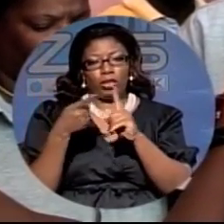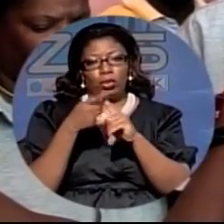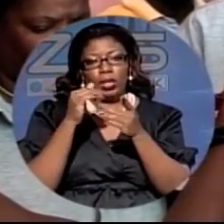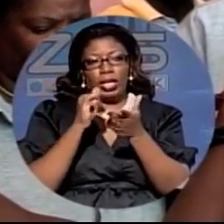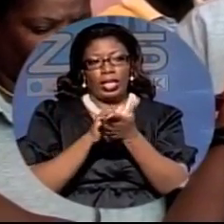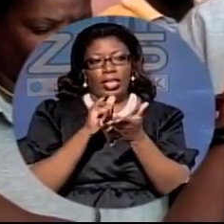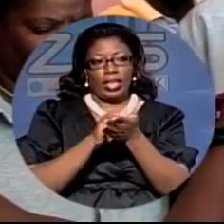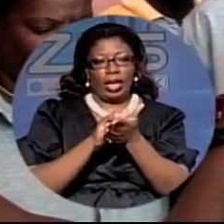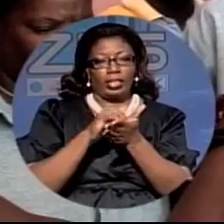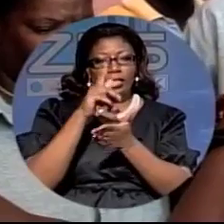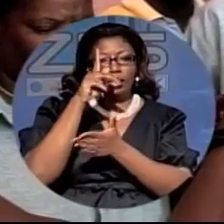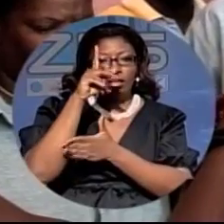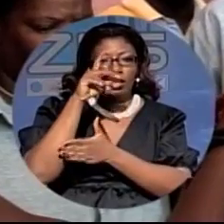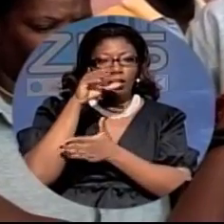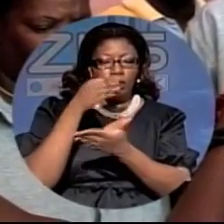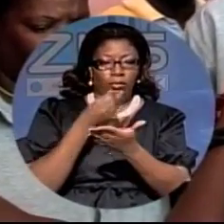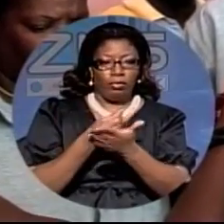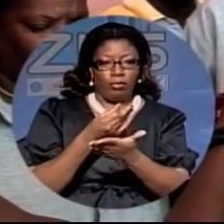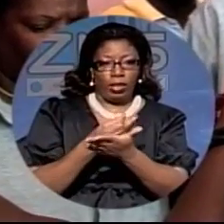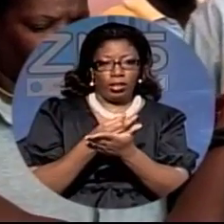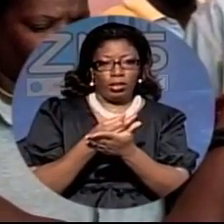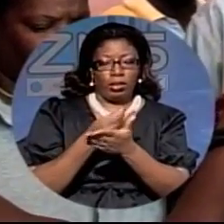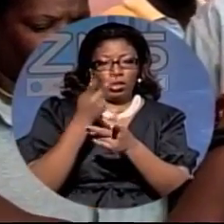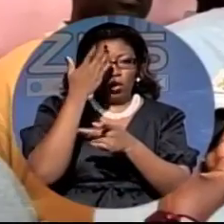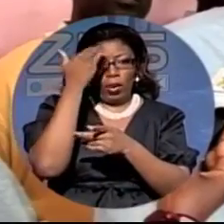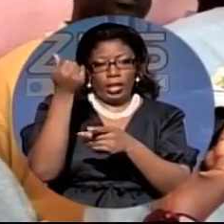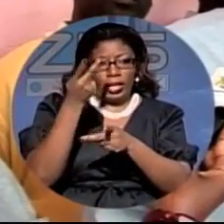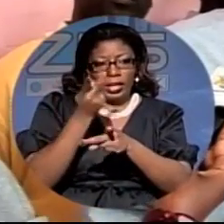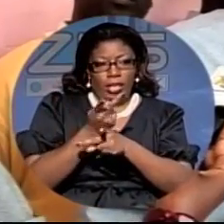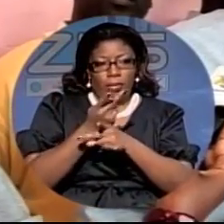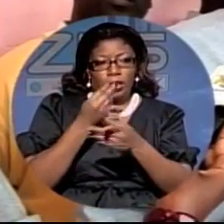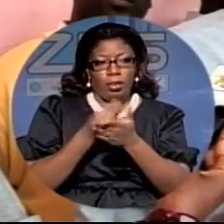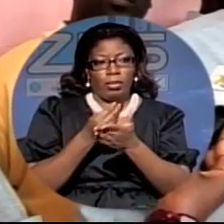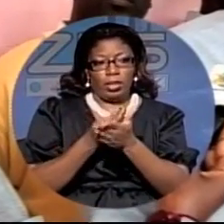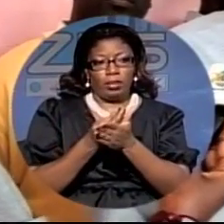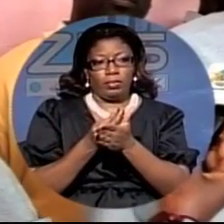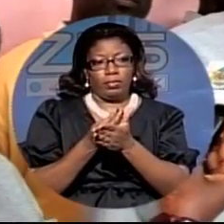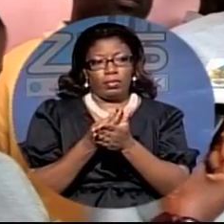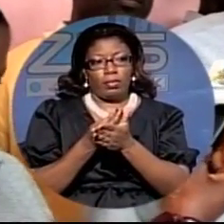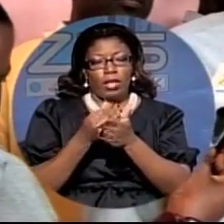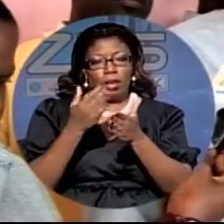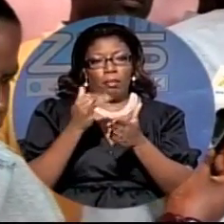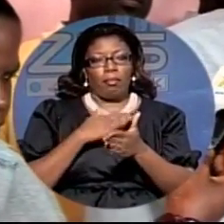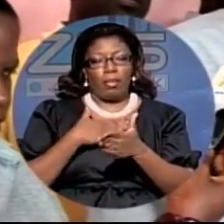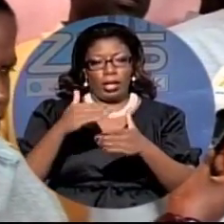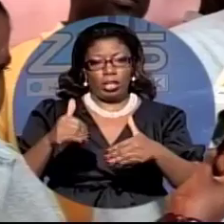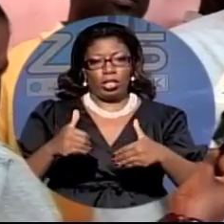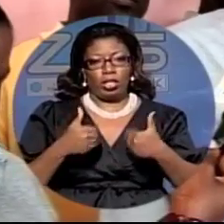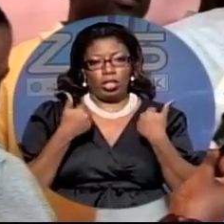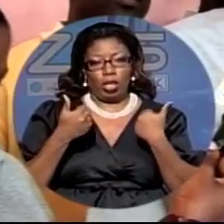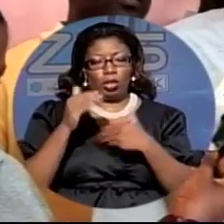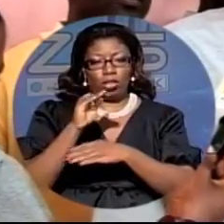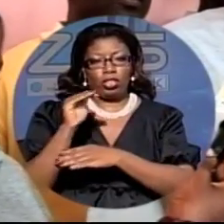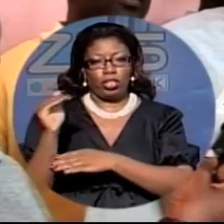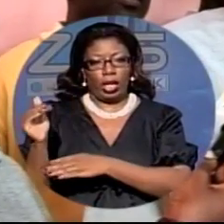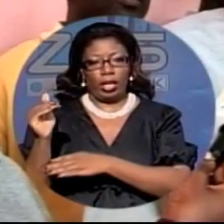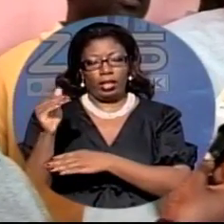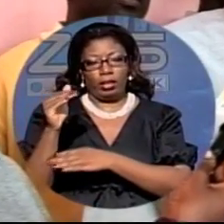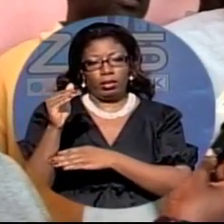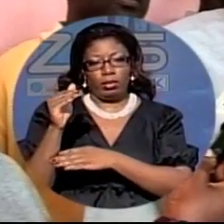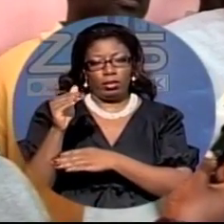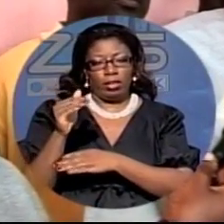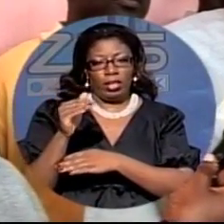fund so why are they holding on the money that's not theirs with a young child mortgage this is ridiculous